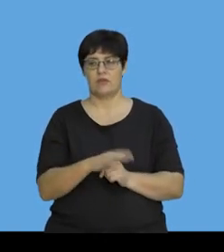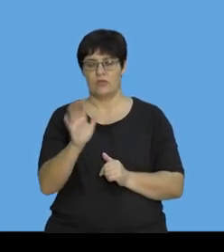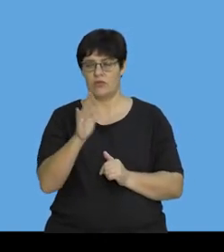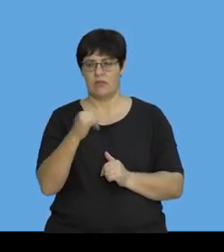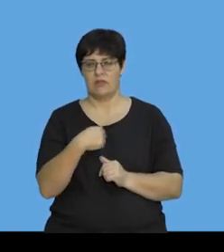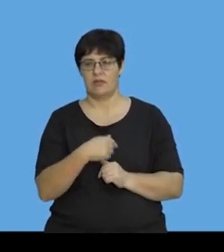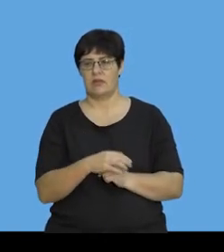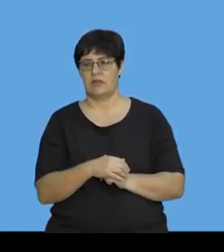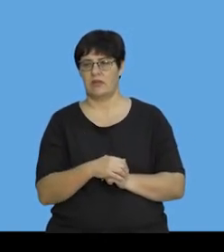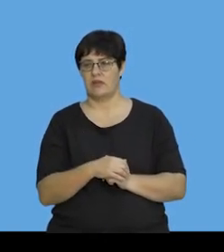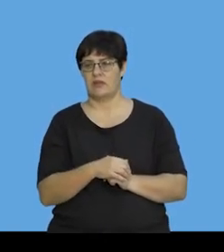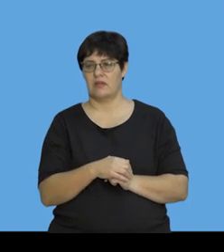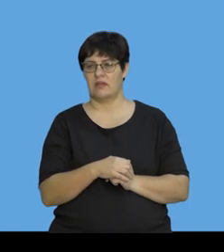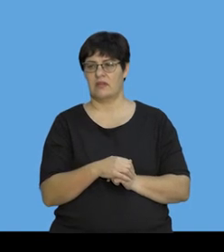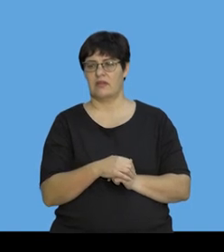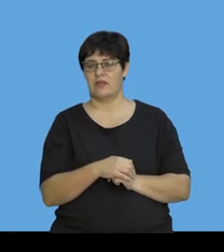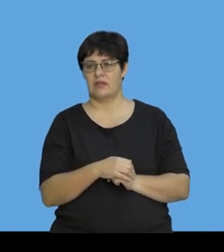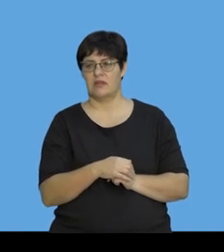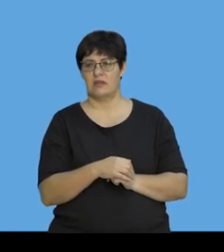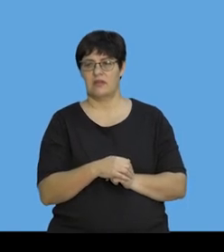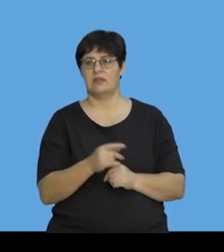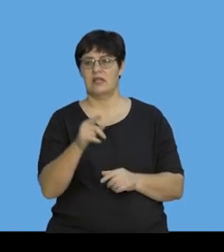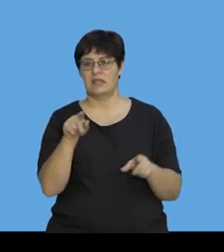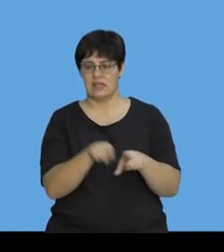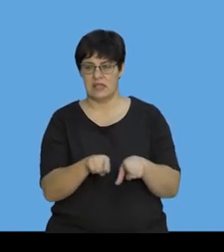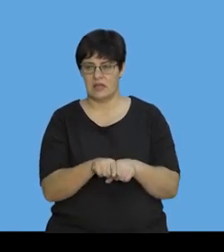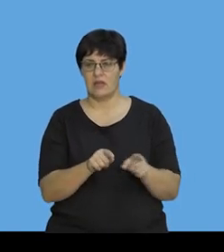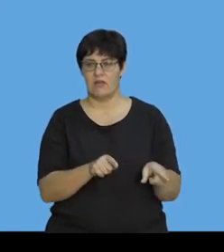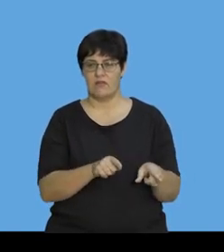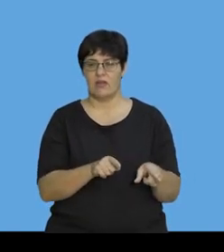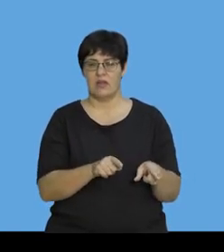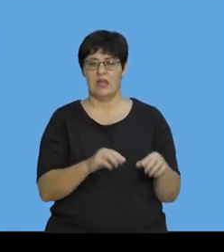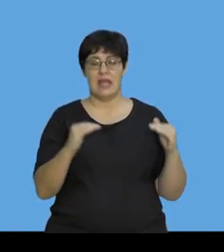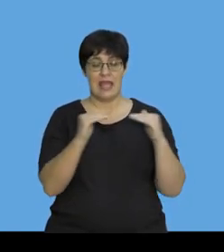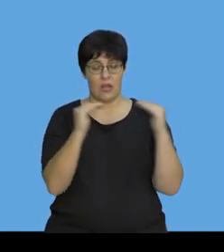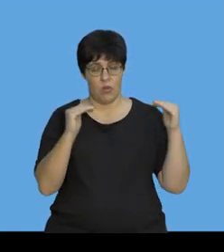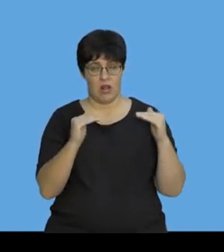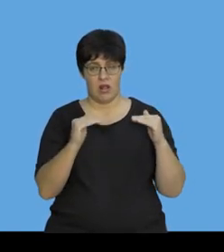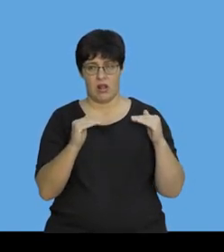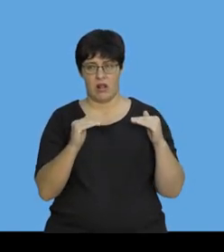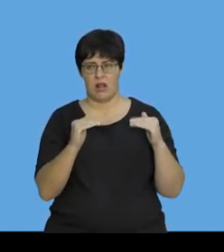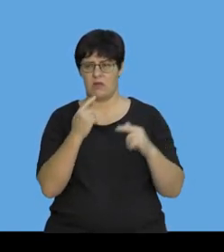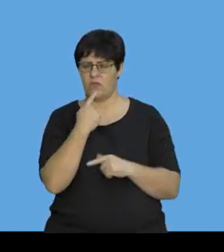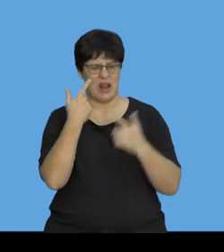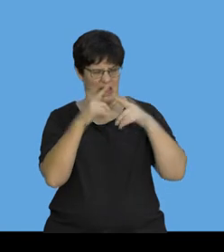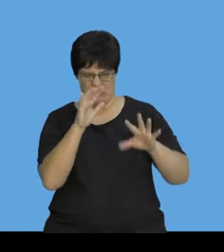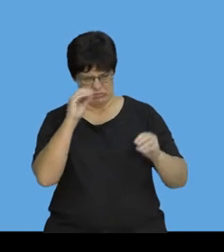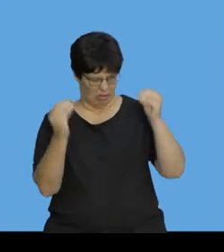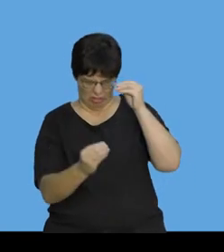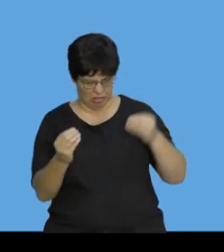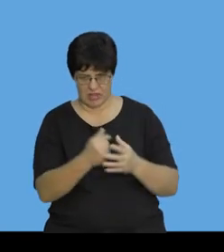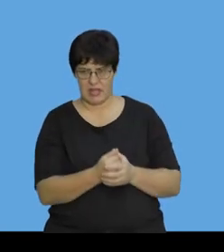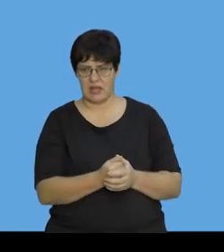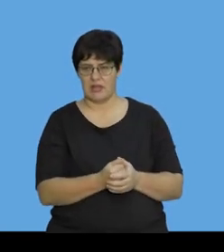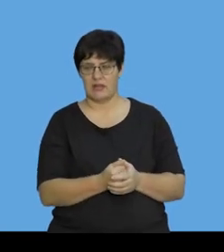impulse. Oh, wait. No, I've got it there. Never mind. Ignore what I'm doing there. Experience the impulse of the equal magnitude.